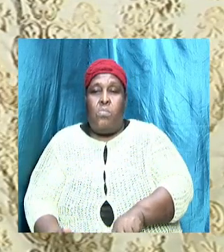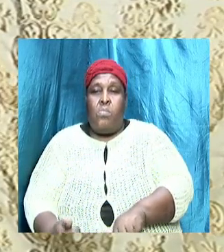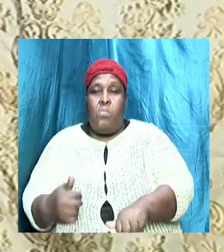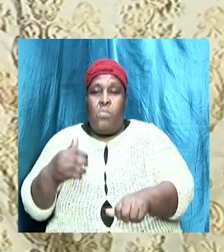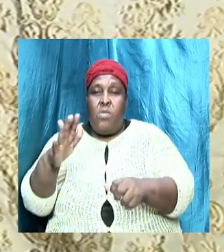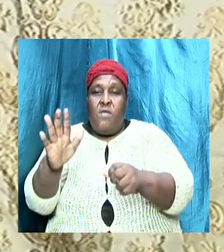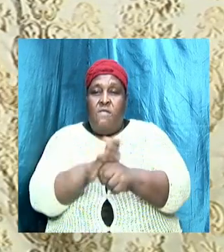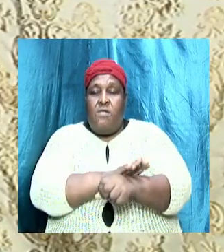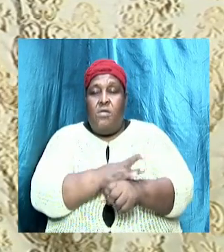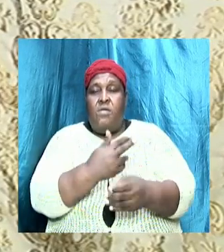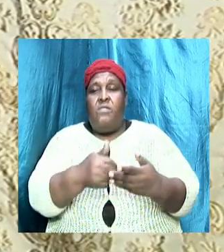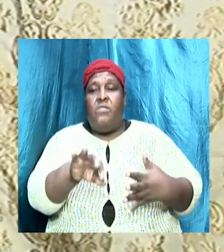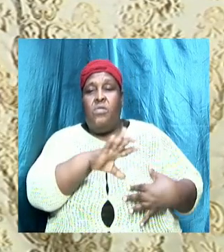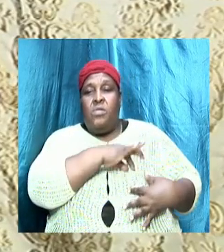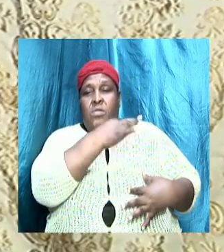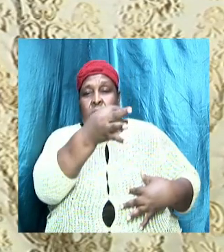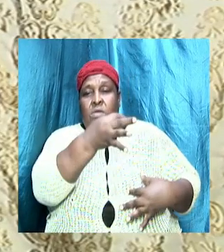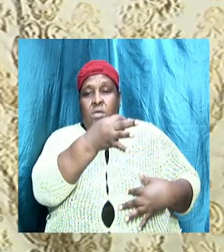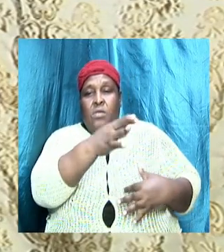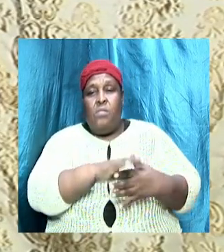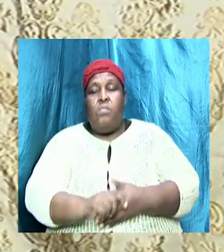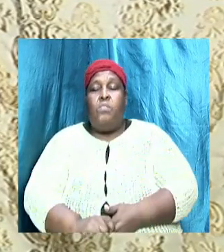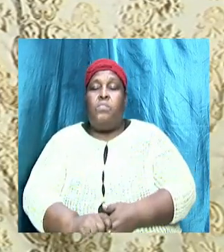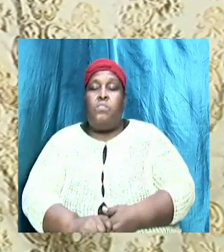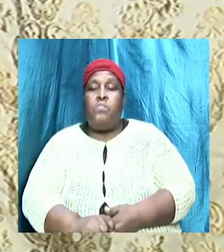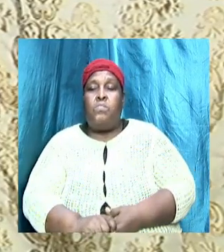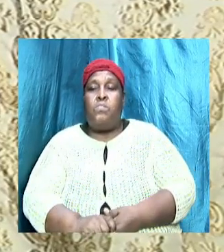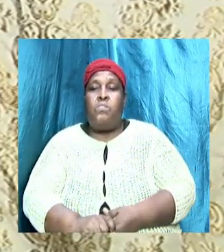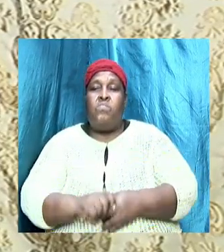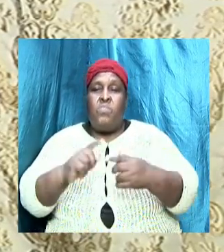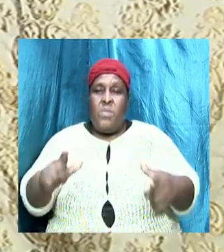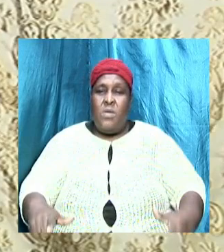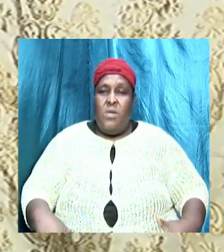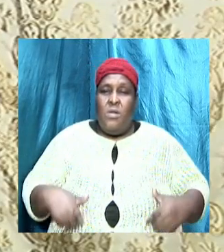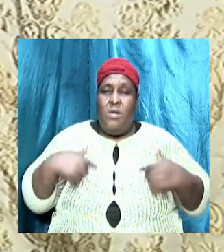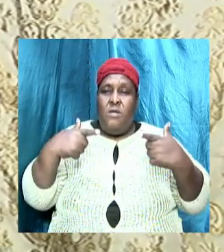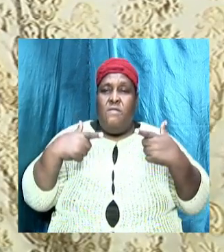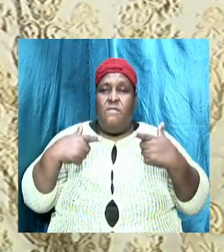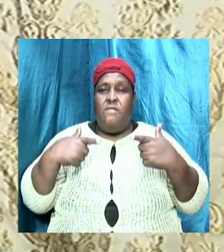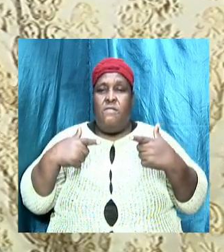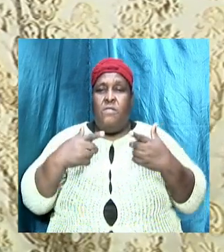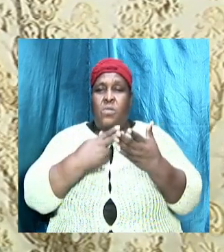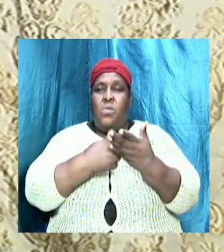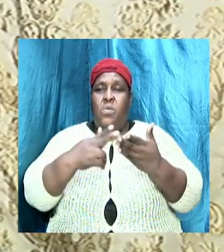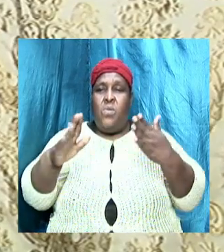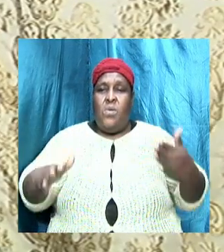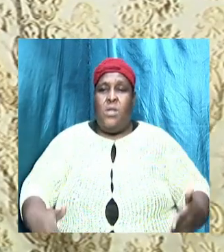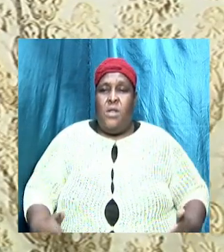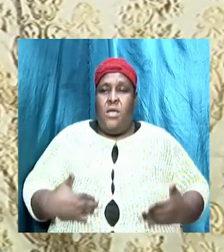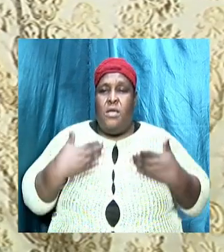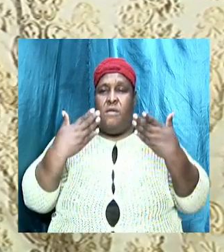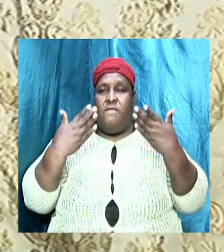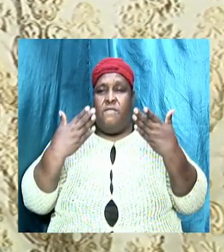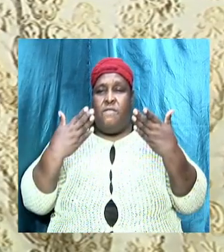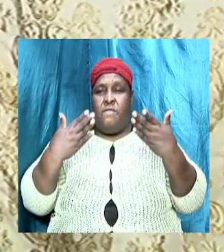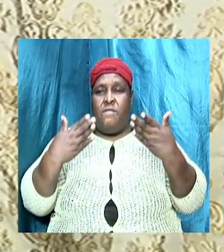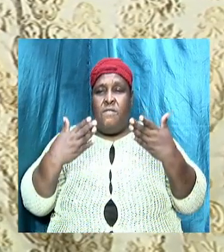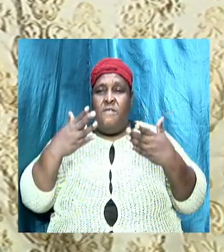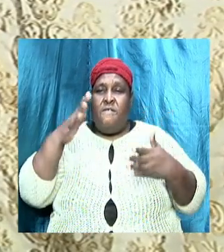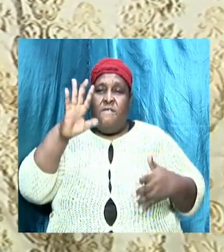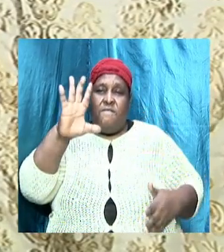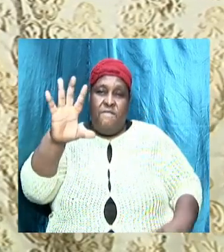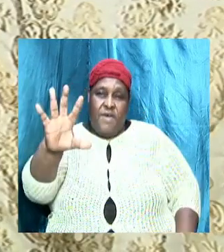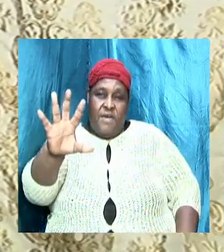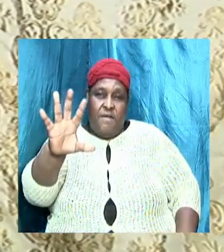infilling of the Holy Spirit and living a holy life five basic components and when you